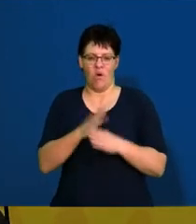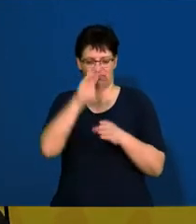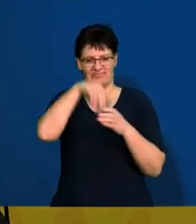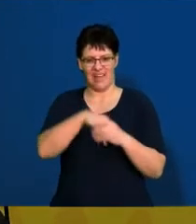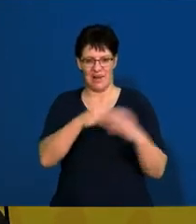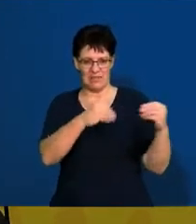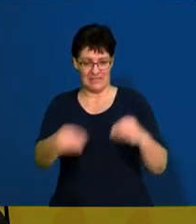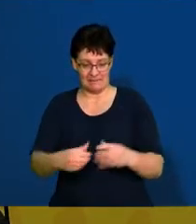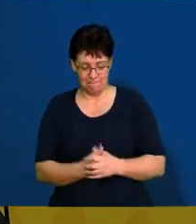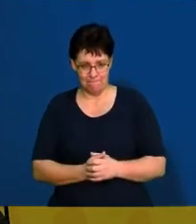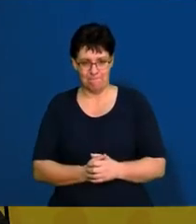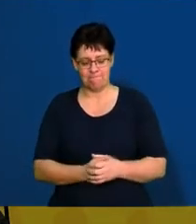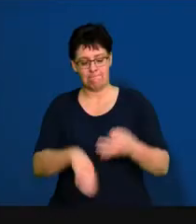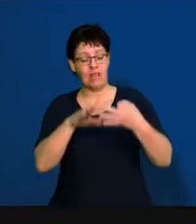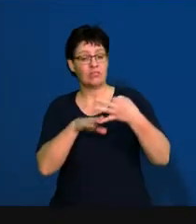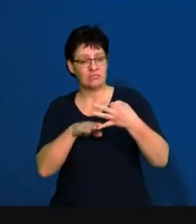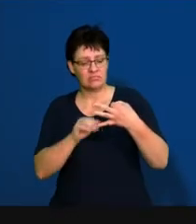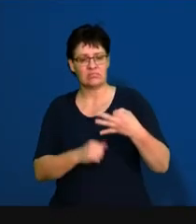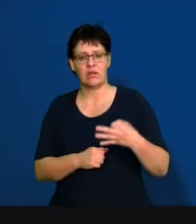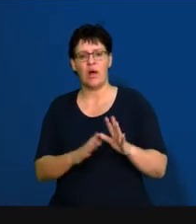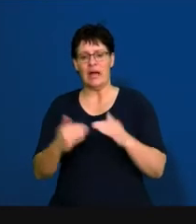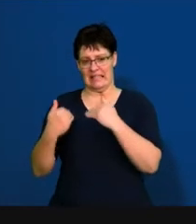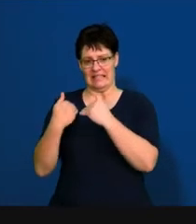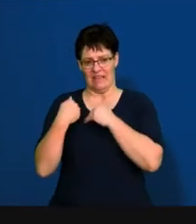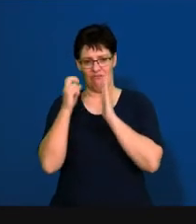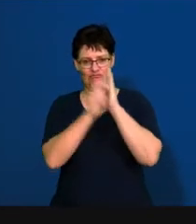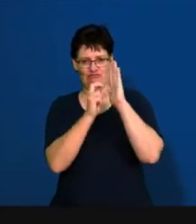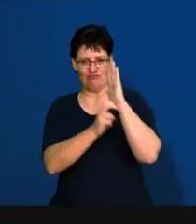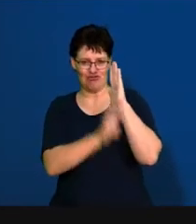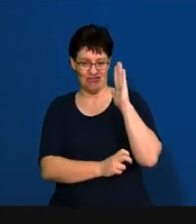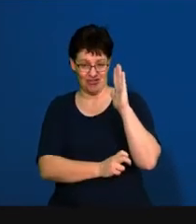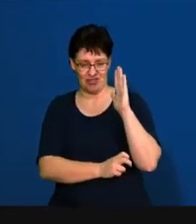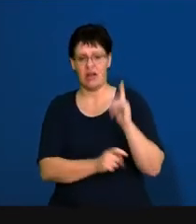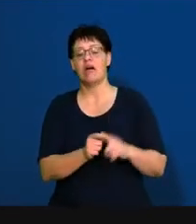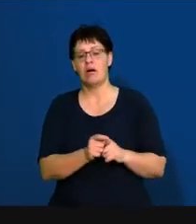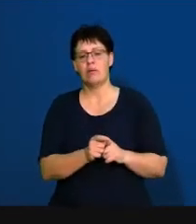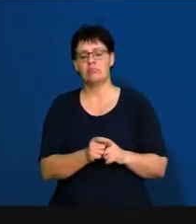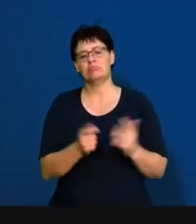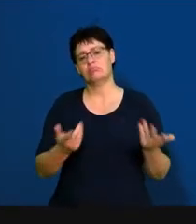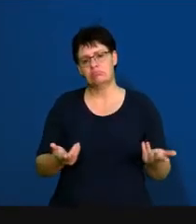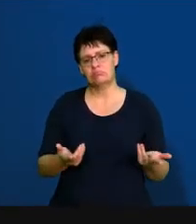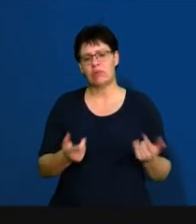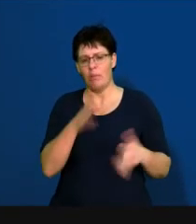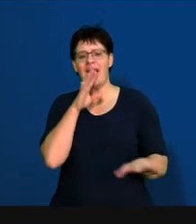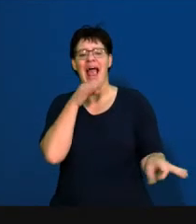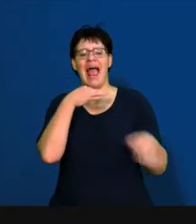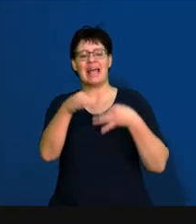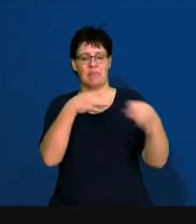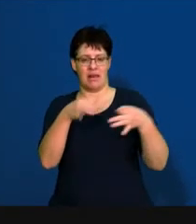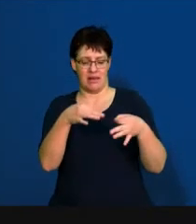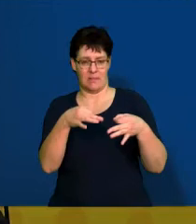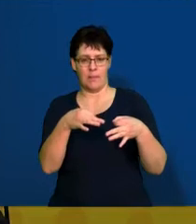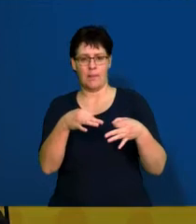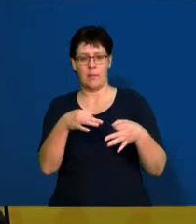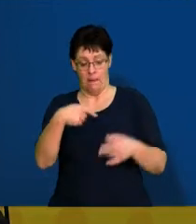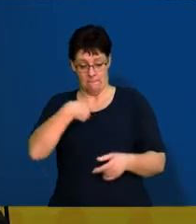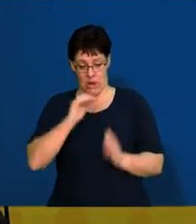within the organization. Next part is our safety regulations so that it explains to